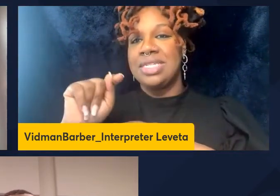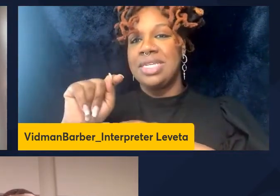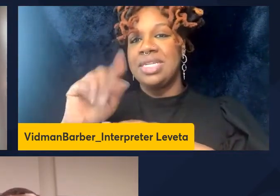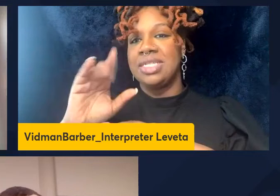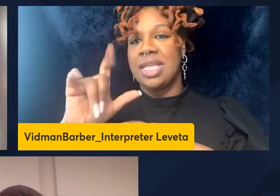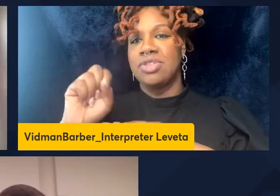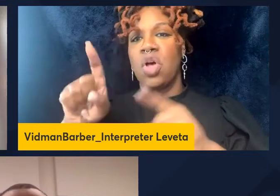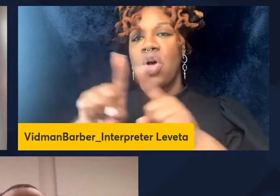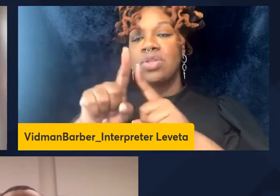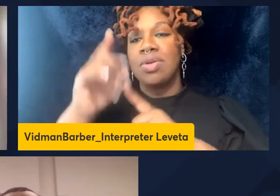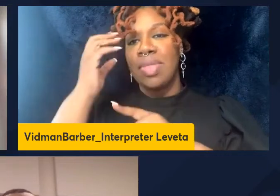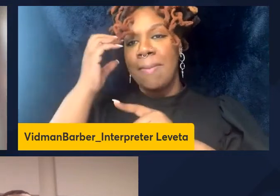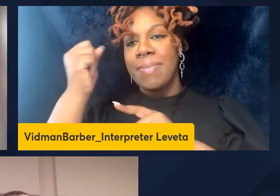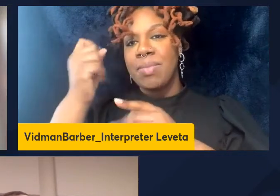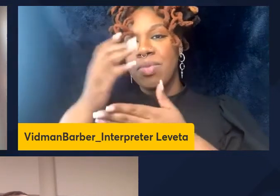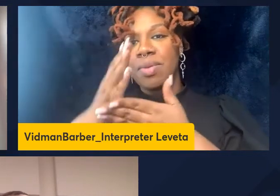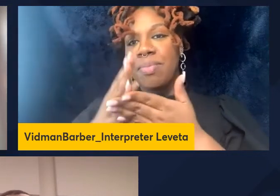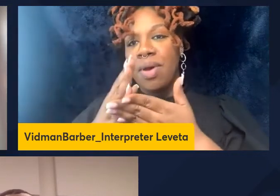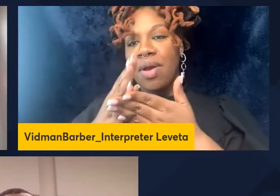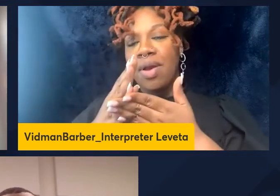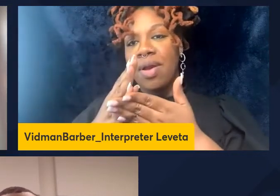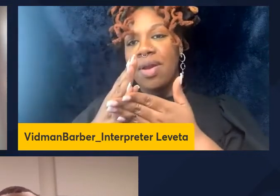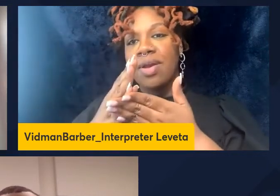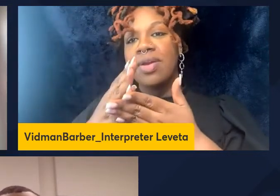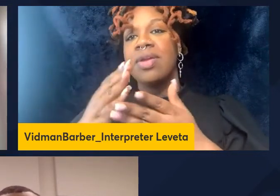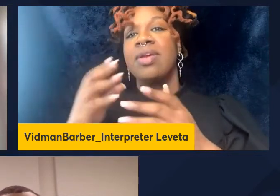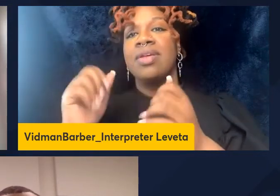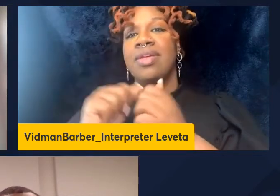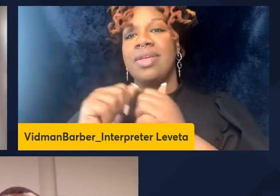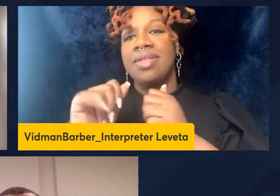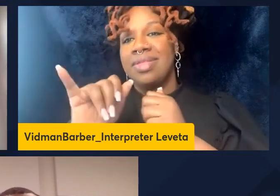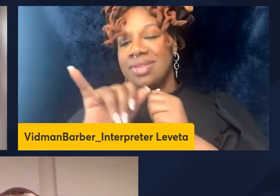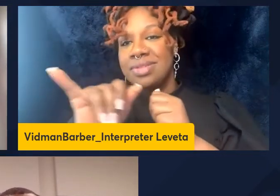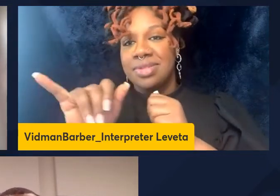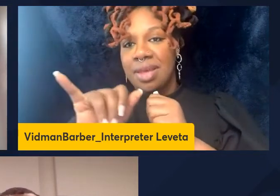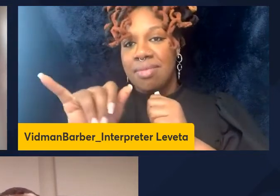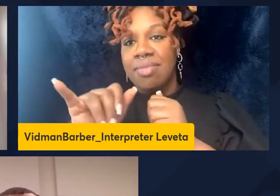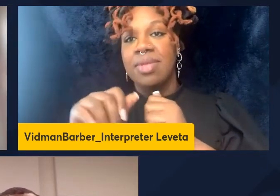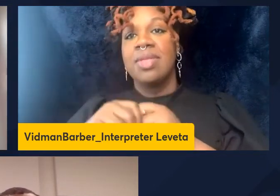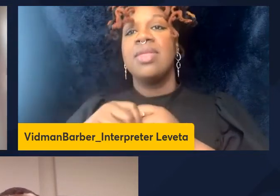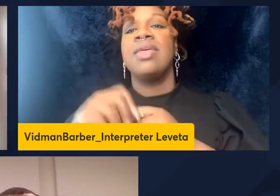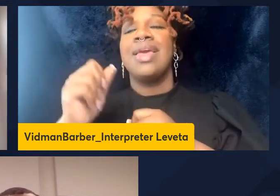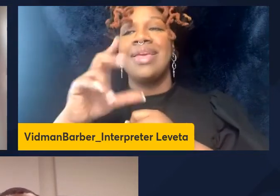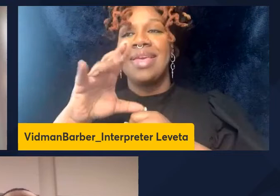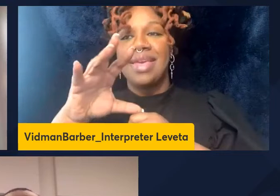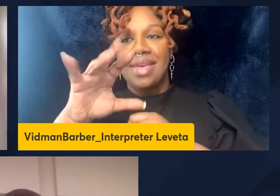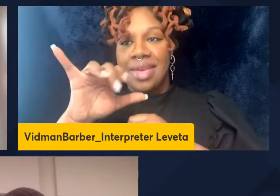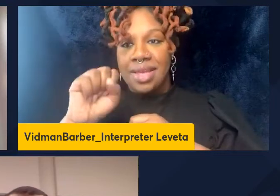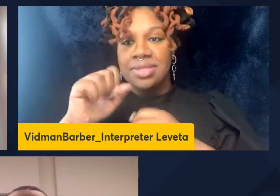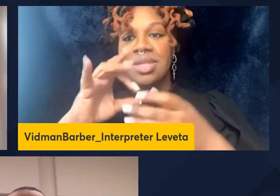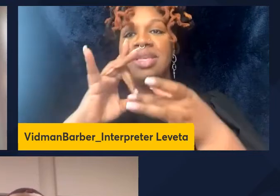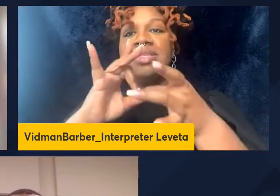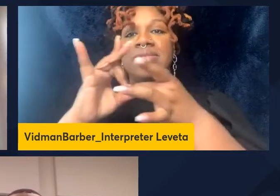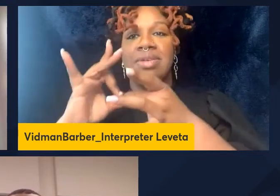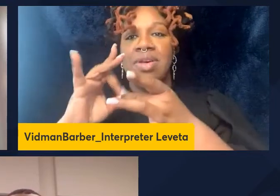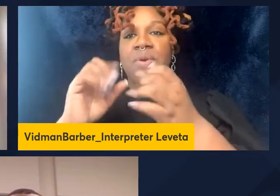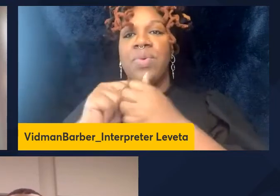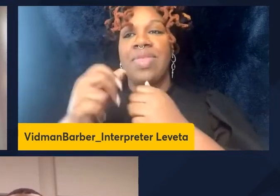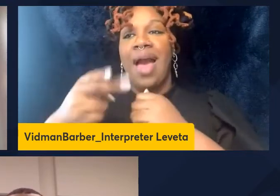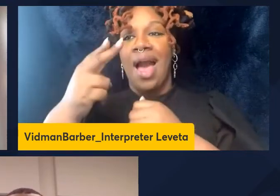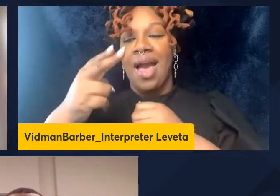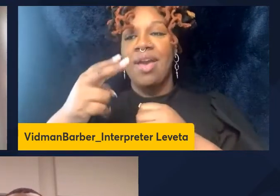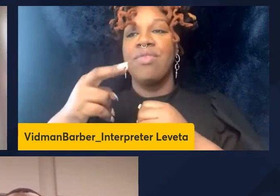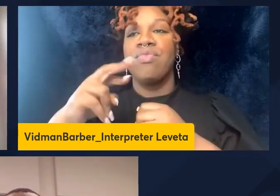compartment in this same scenario in same settings and yes is also correlated with a high risk of developed TBIs